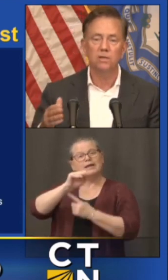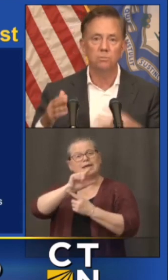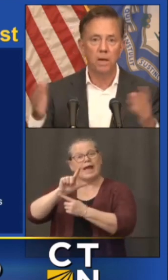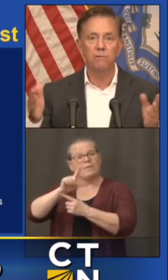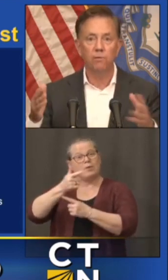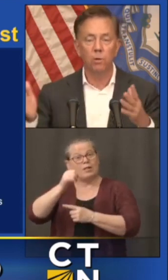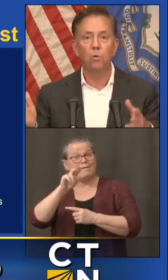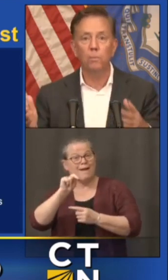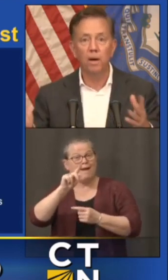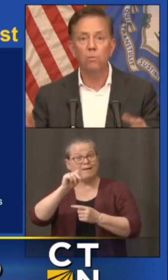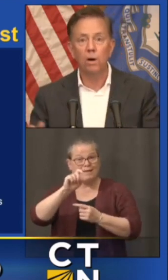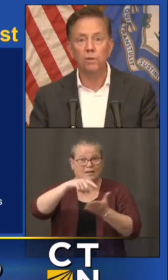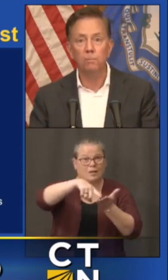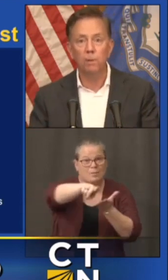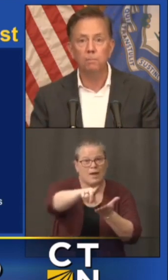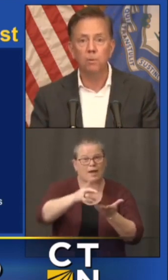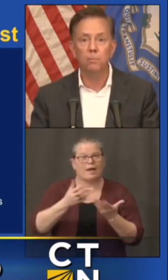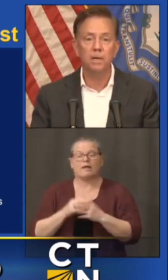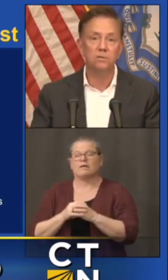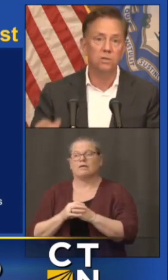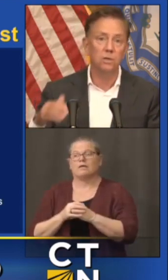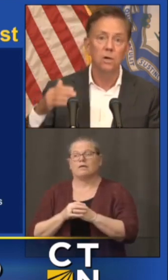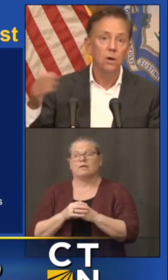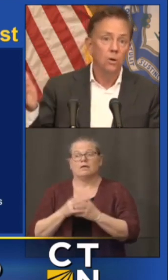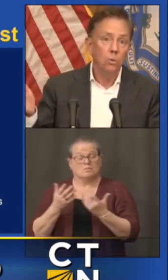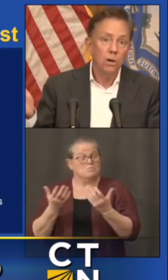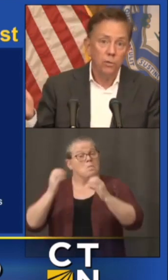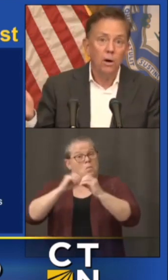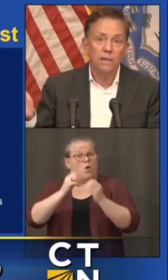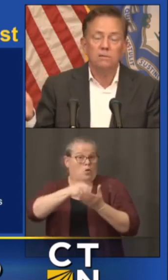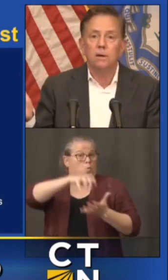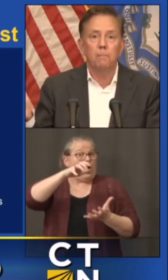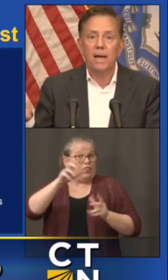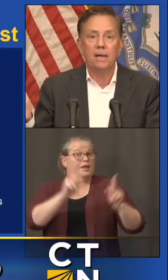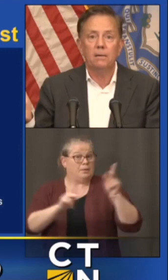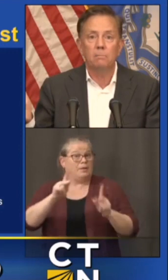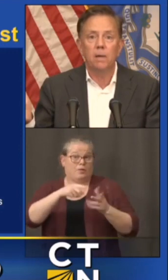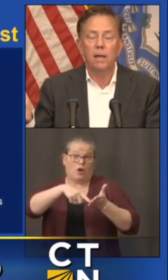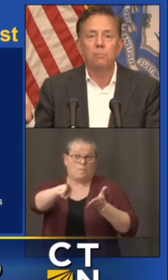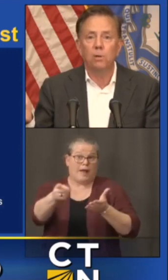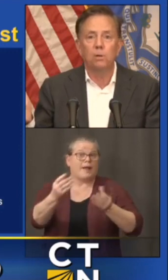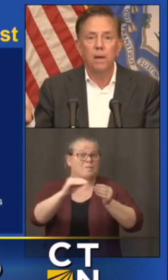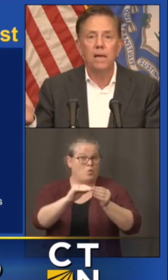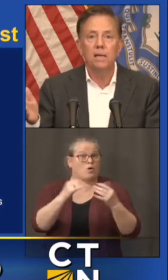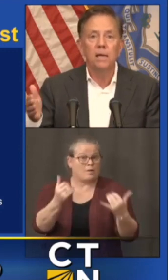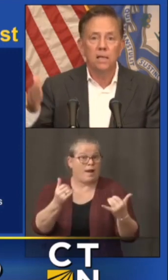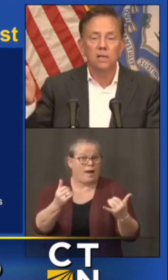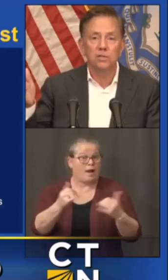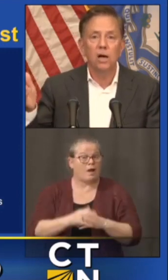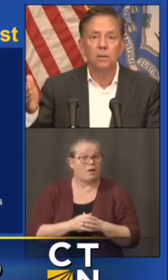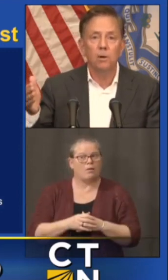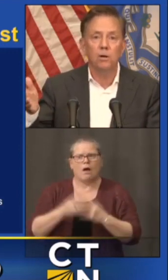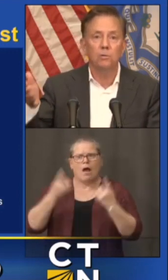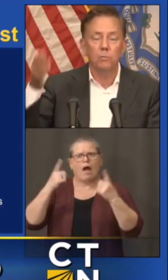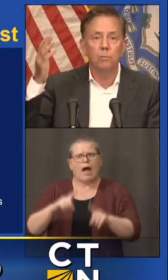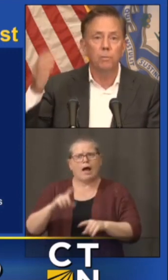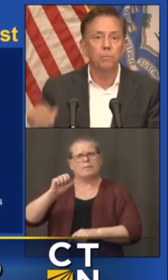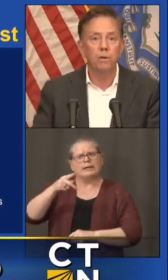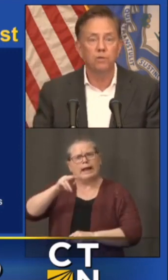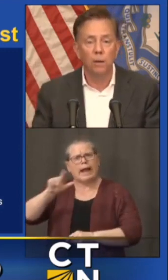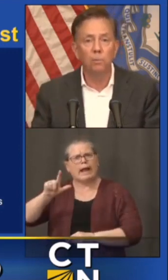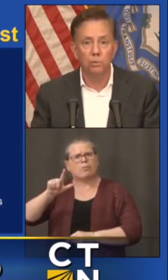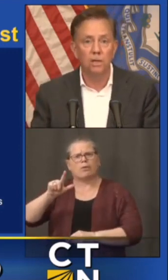million is paid for more by wealthy people because uh who would have thought uh back in April or May that the stock market